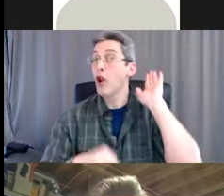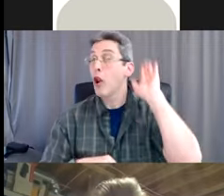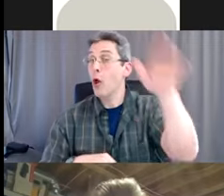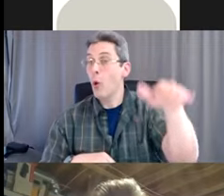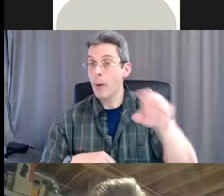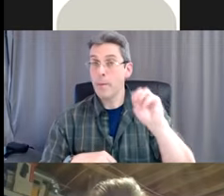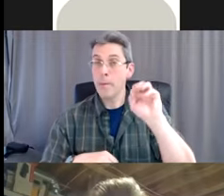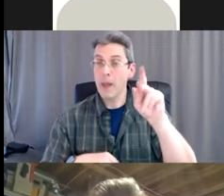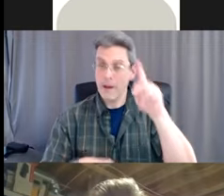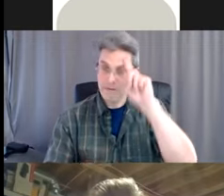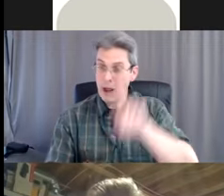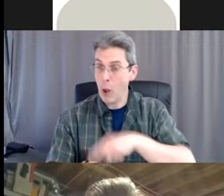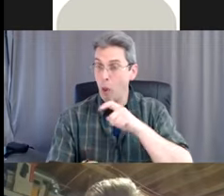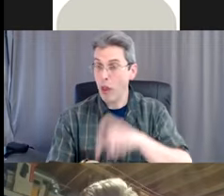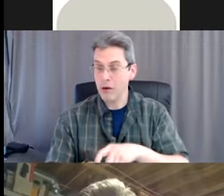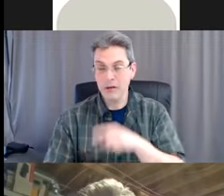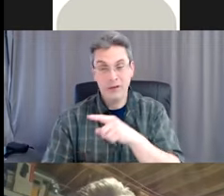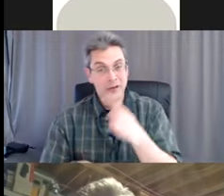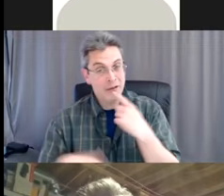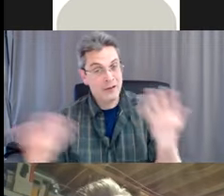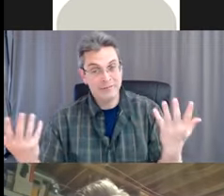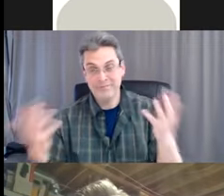golden question. You'd be filthy rich if you knew that answer.